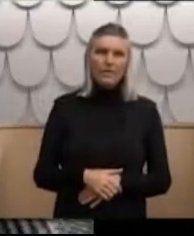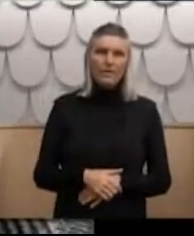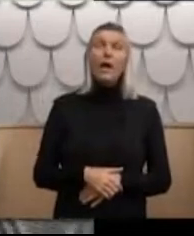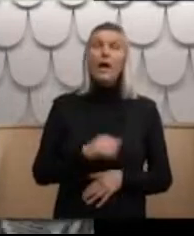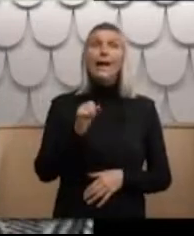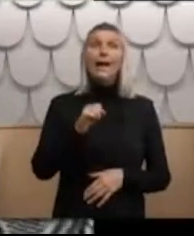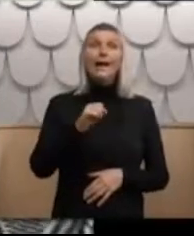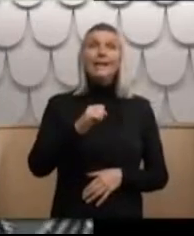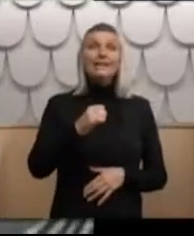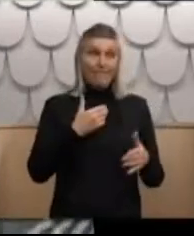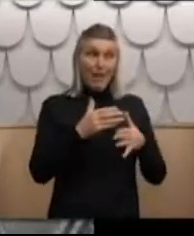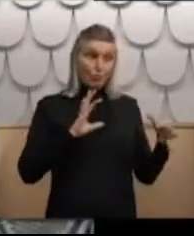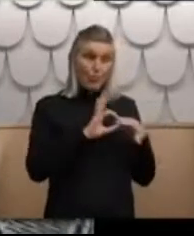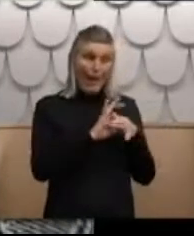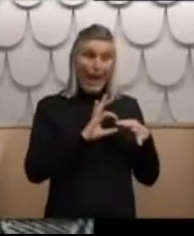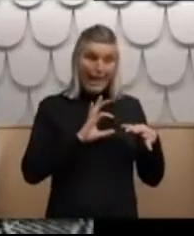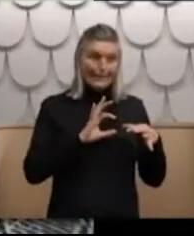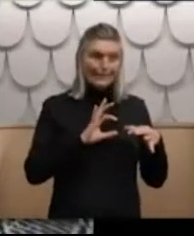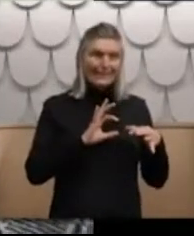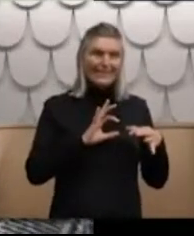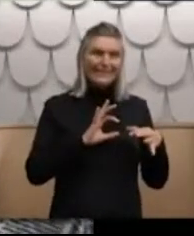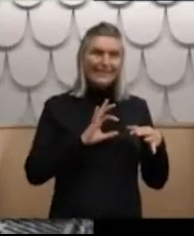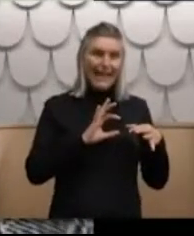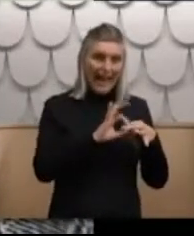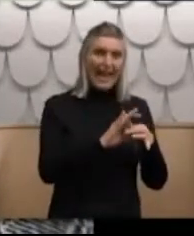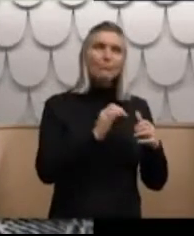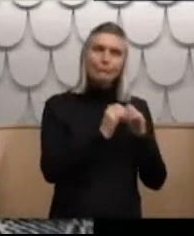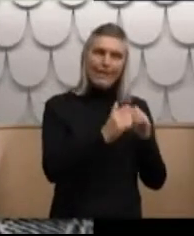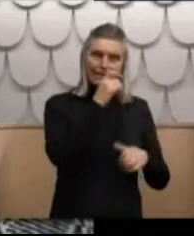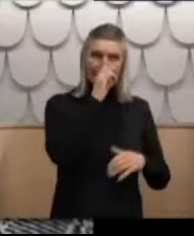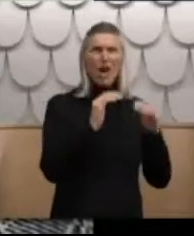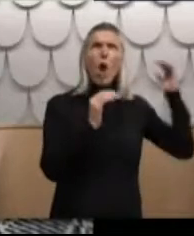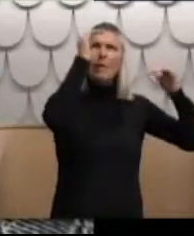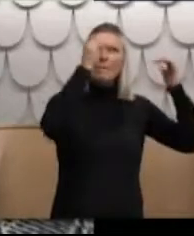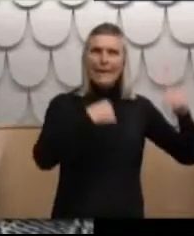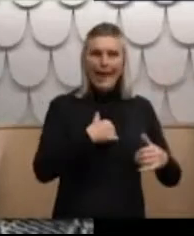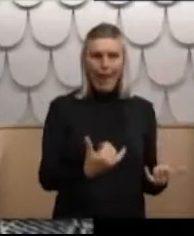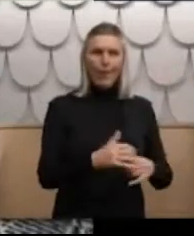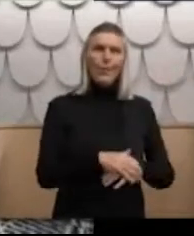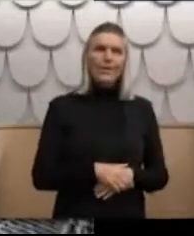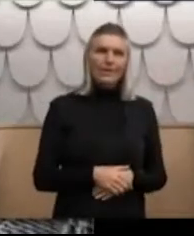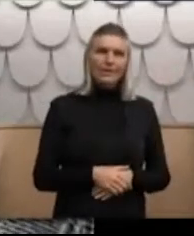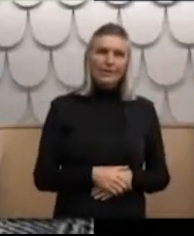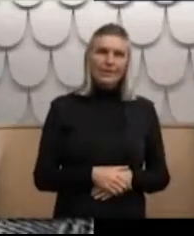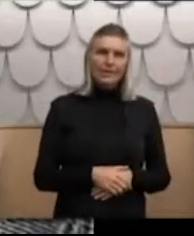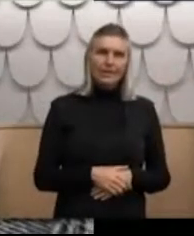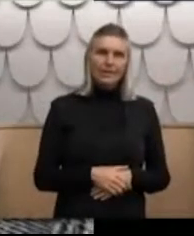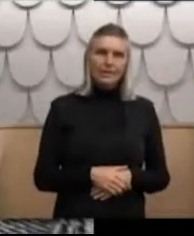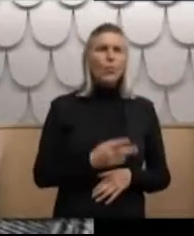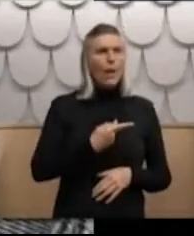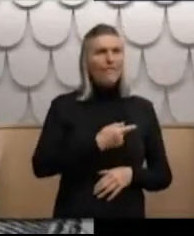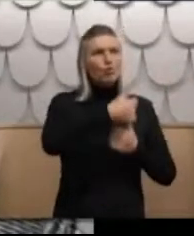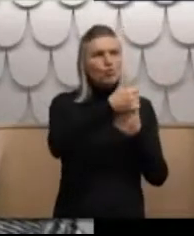managed to reconnect with my my siblings are a bit older than me now and yeah we have a good